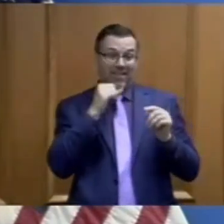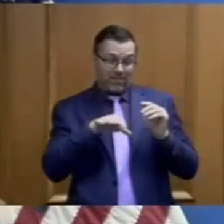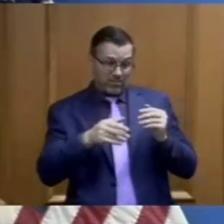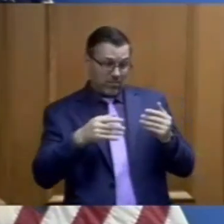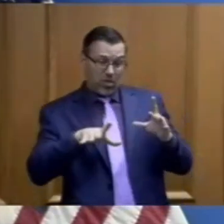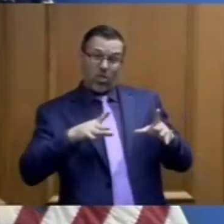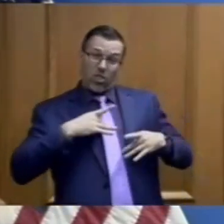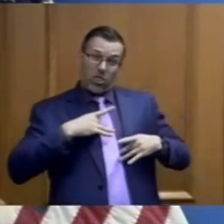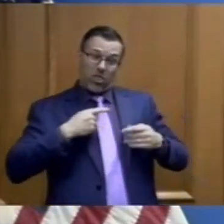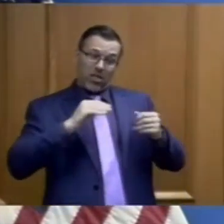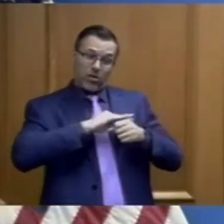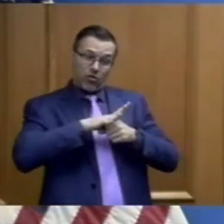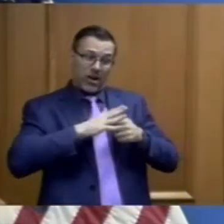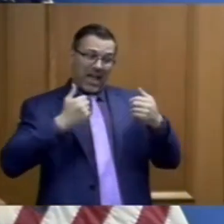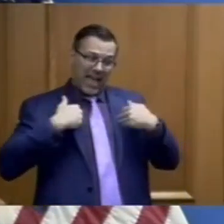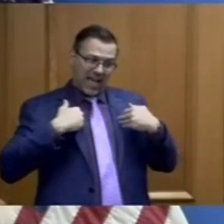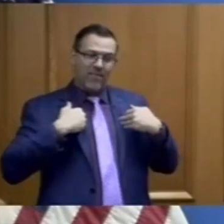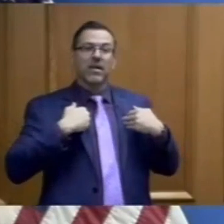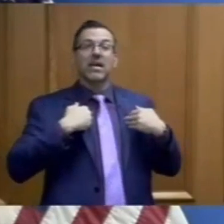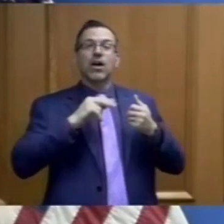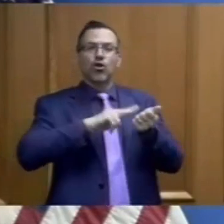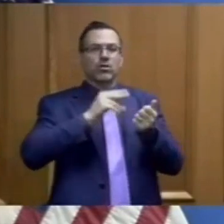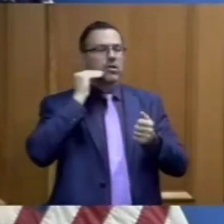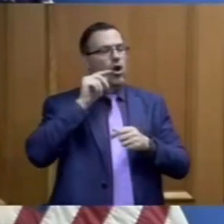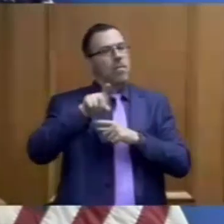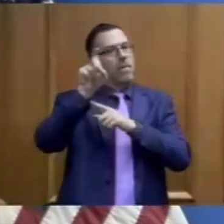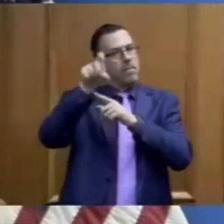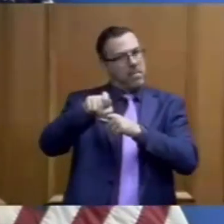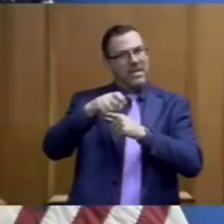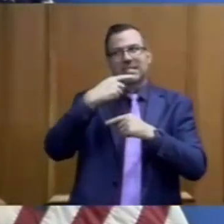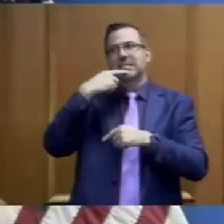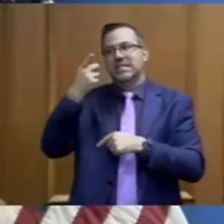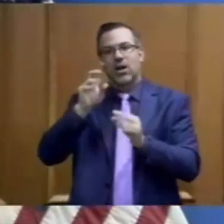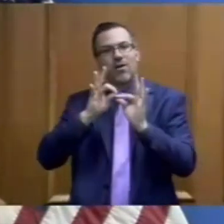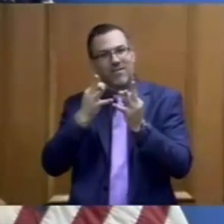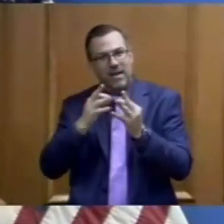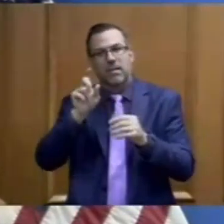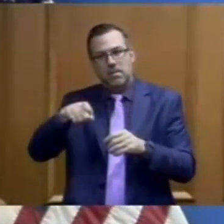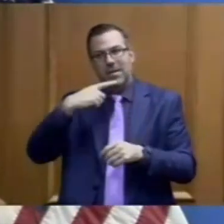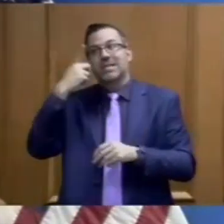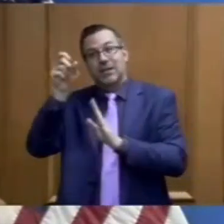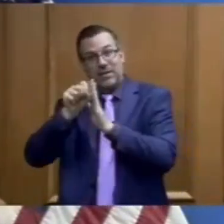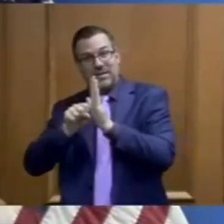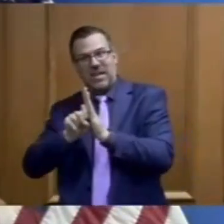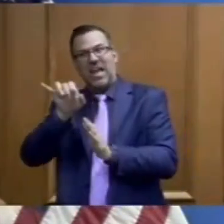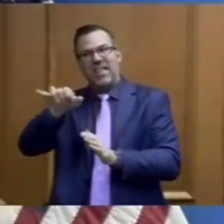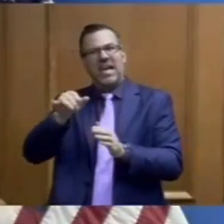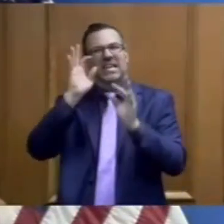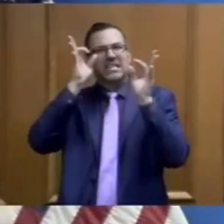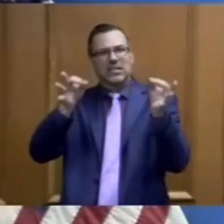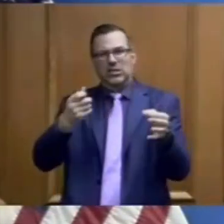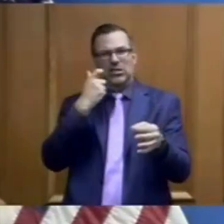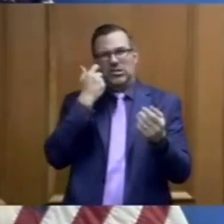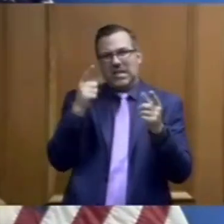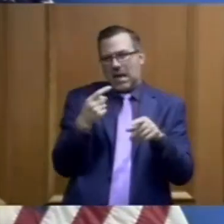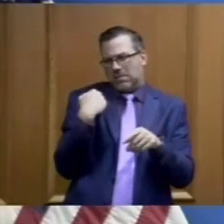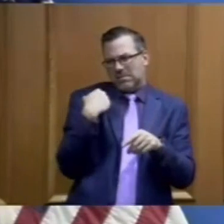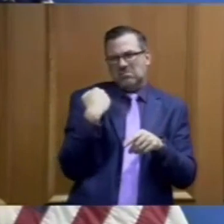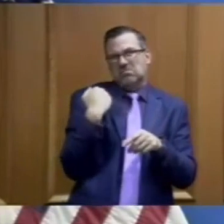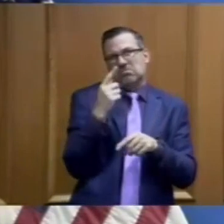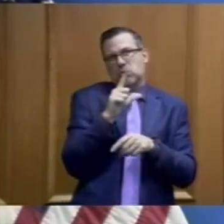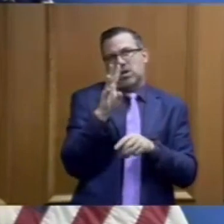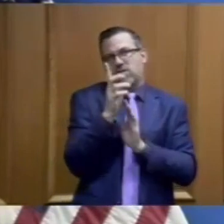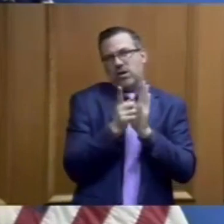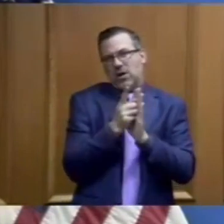Not sure yet on the time frame or the exact details, but that was announced in the last 24 hours. I'm also letting you know